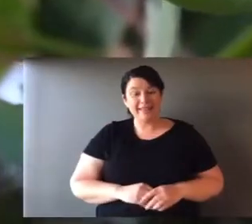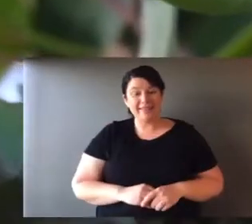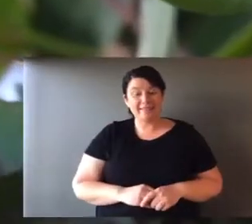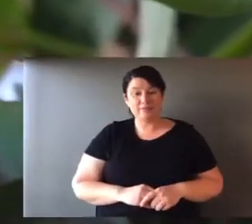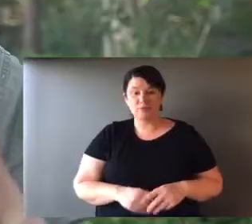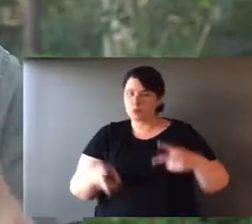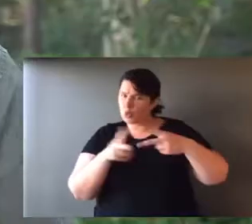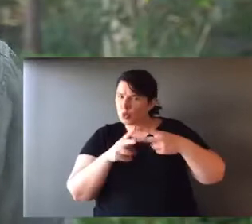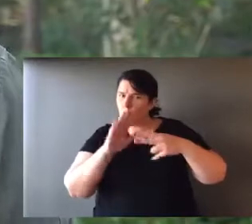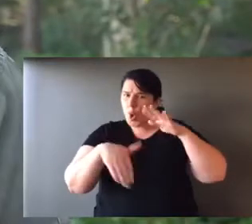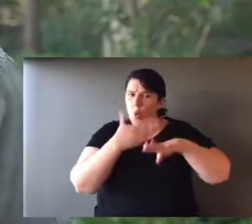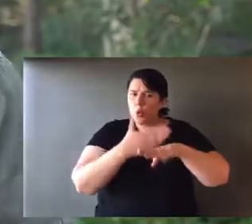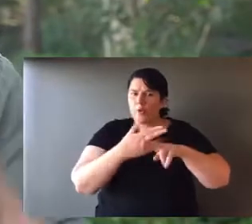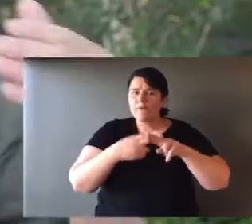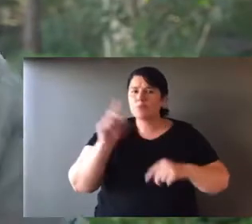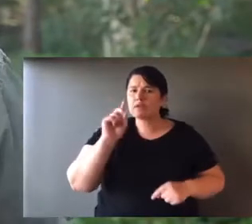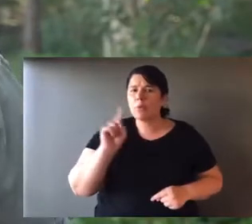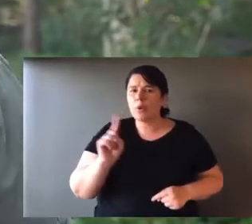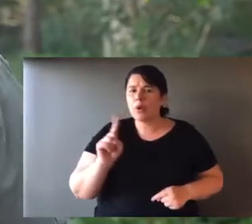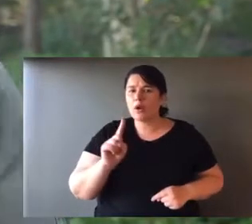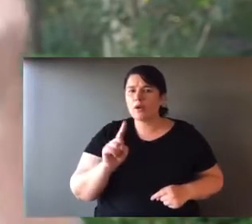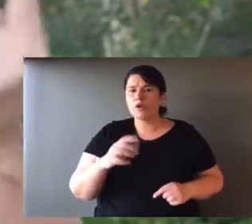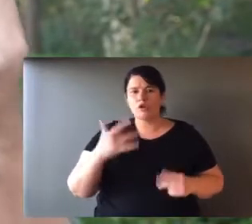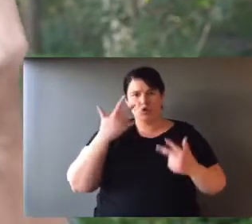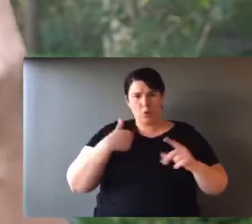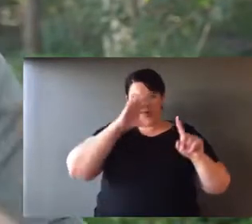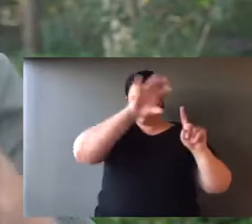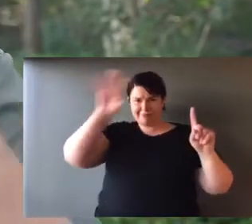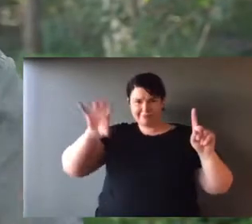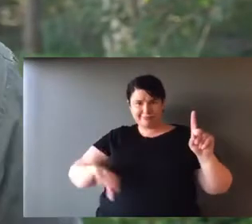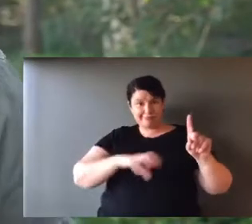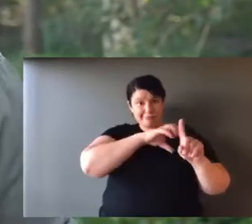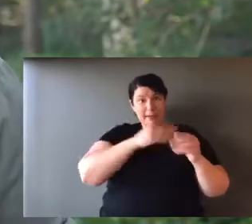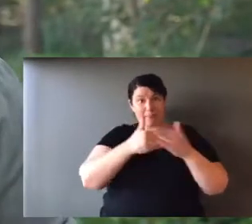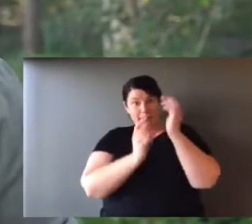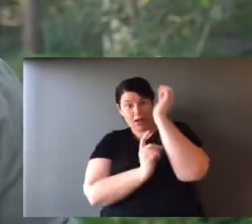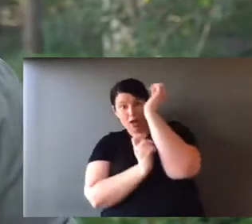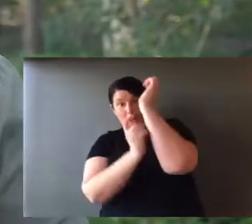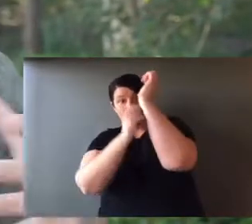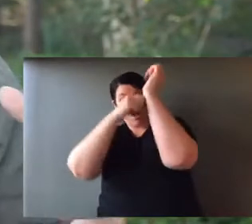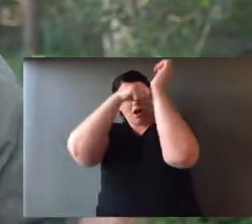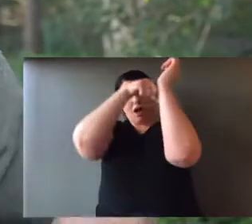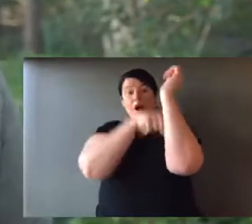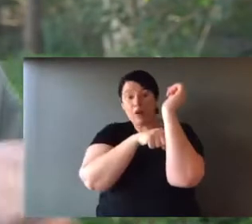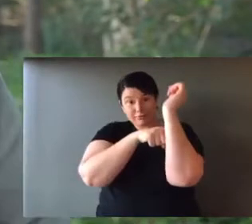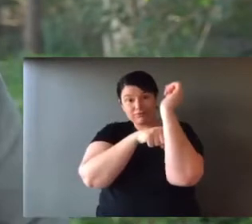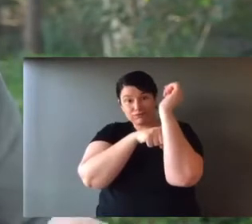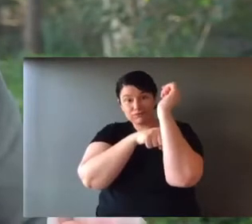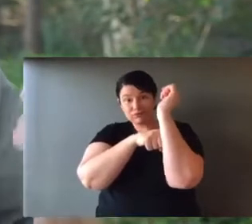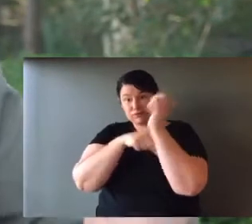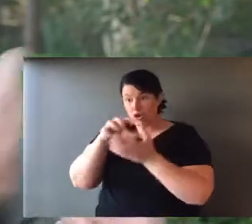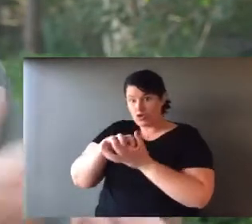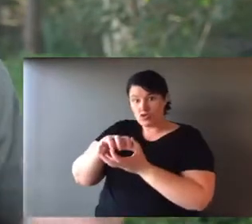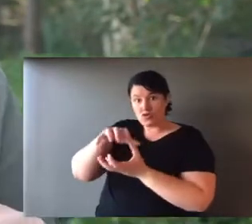koala. Now. Two bits of homework for today. One. I want you to draw me that life cycle. So. A joey is born.